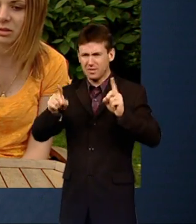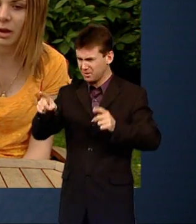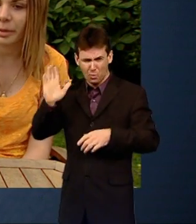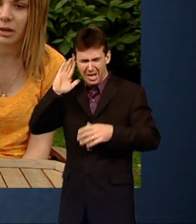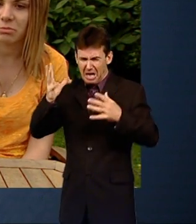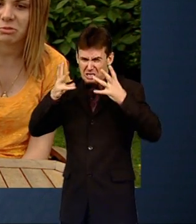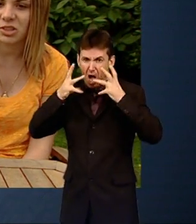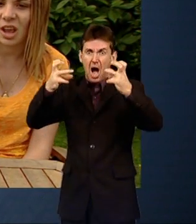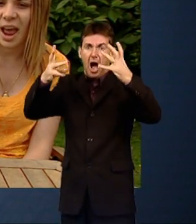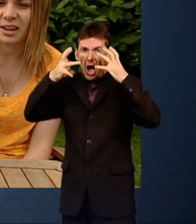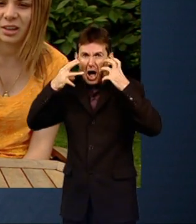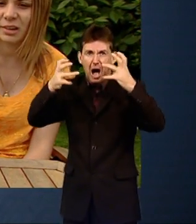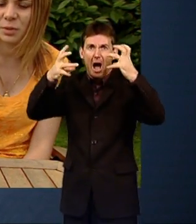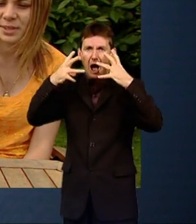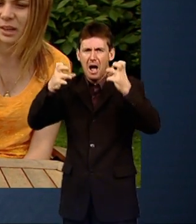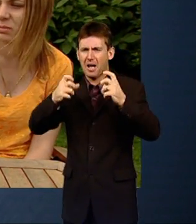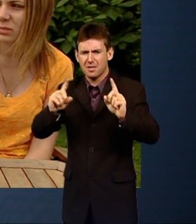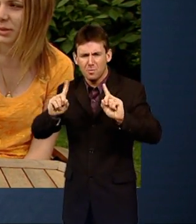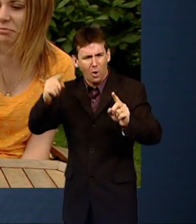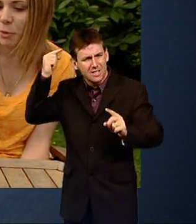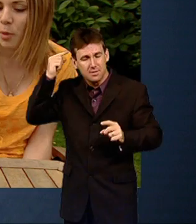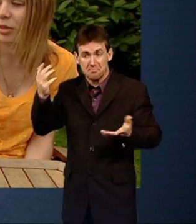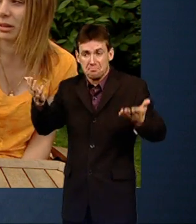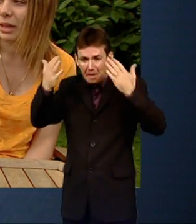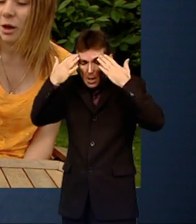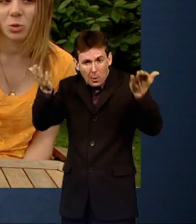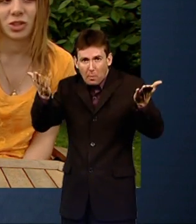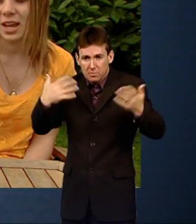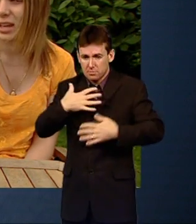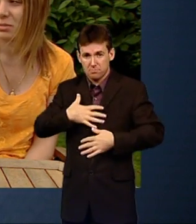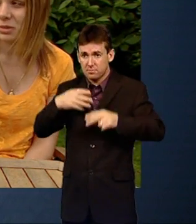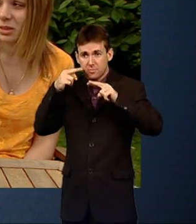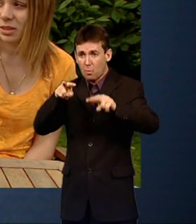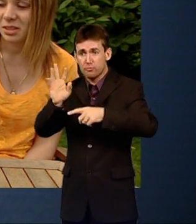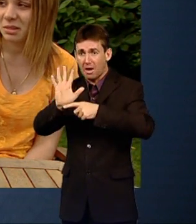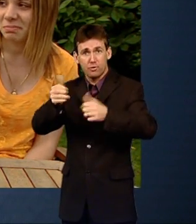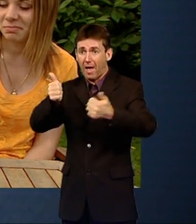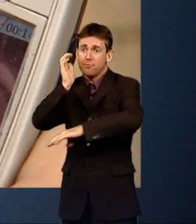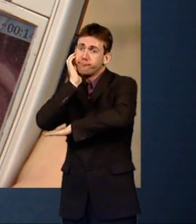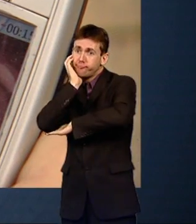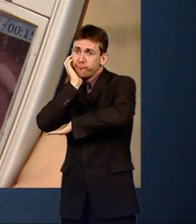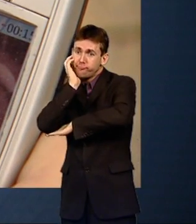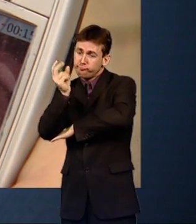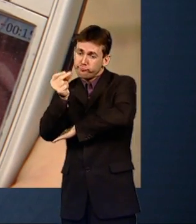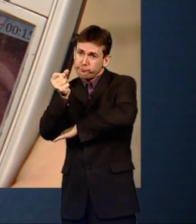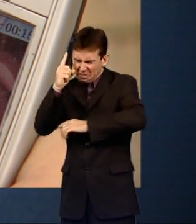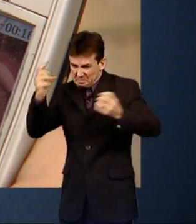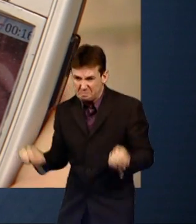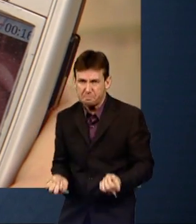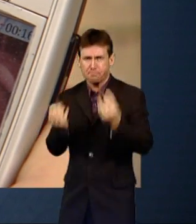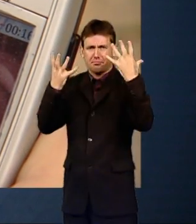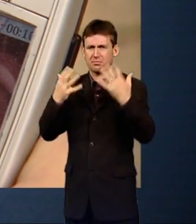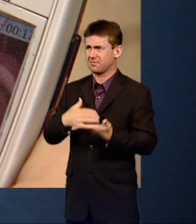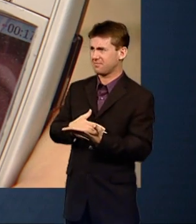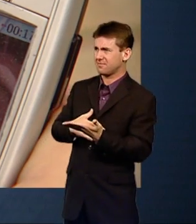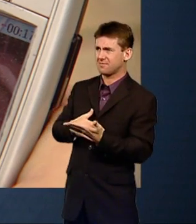describe it. Anger and upset from nothing. I was watching telly. That's it. And this was only a